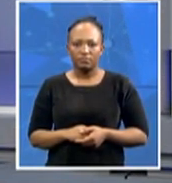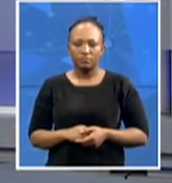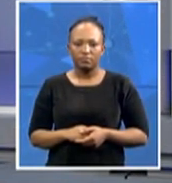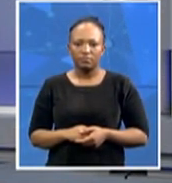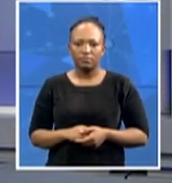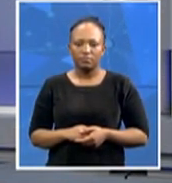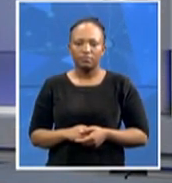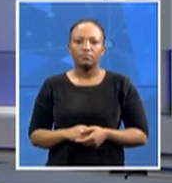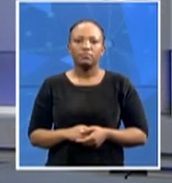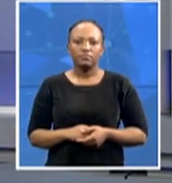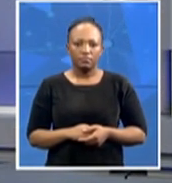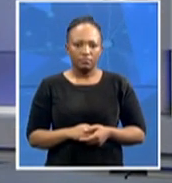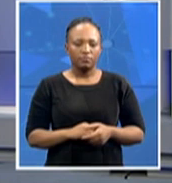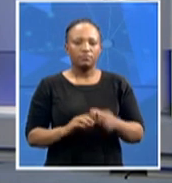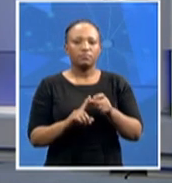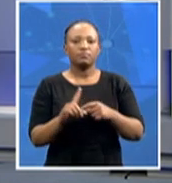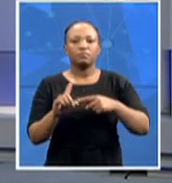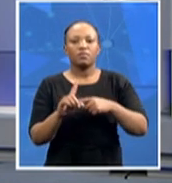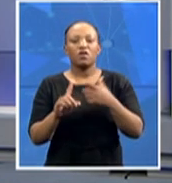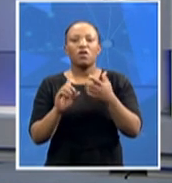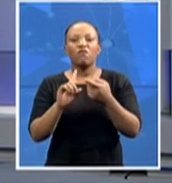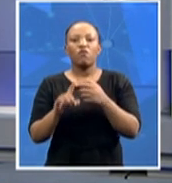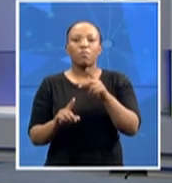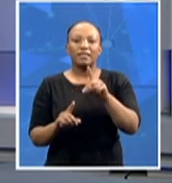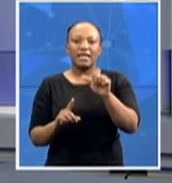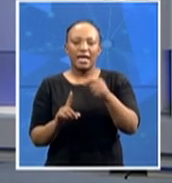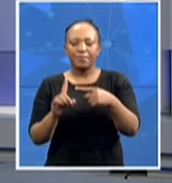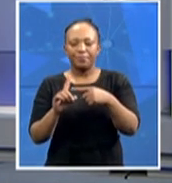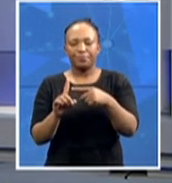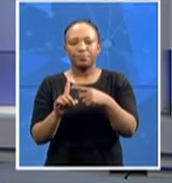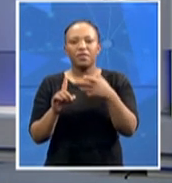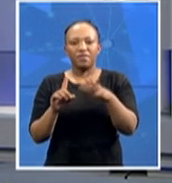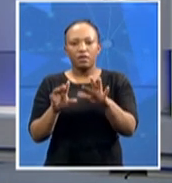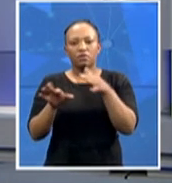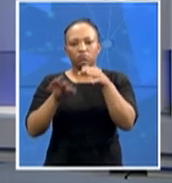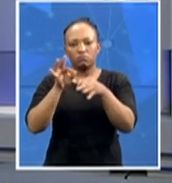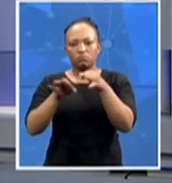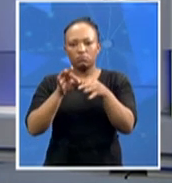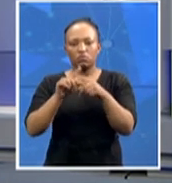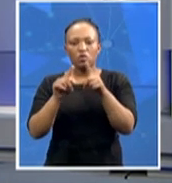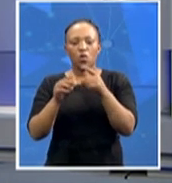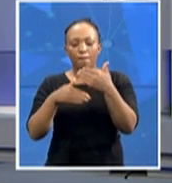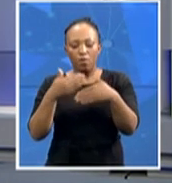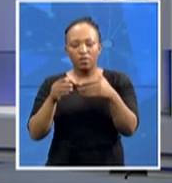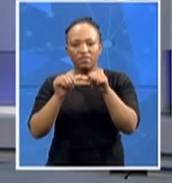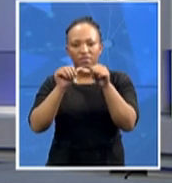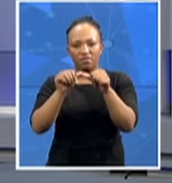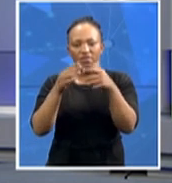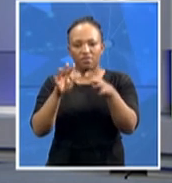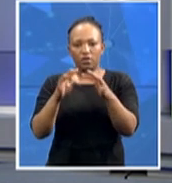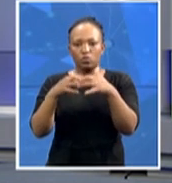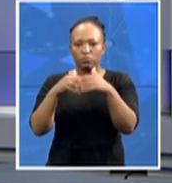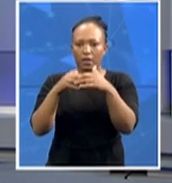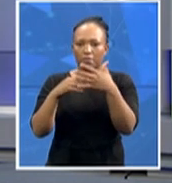the Democratic Alliance talking about the processes they've just embarked on this morning, opening a case